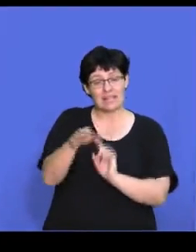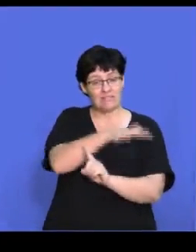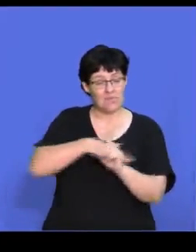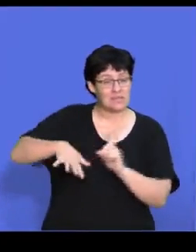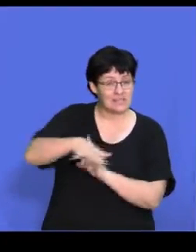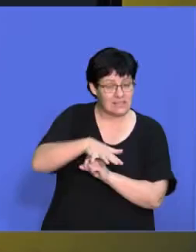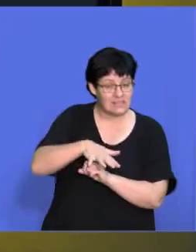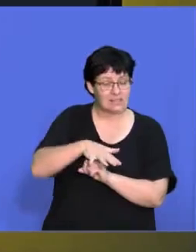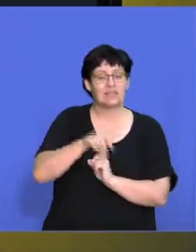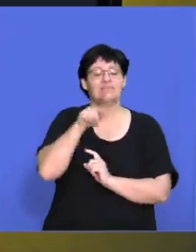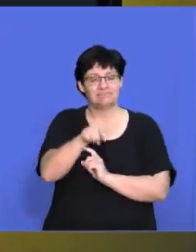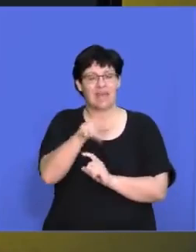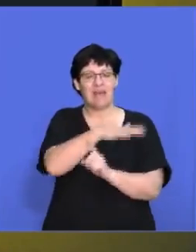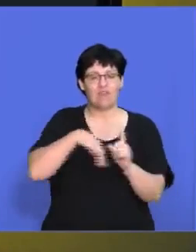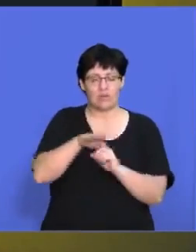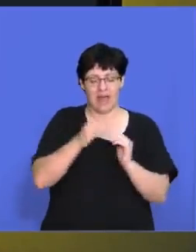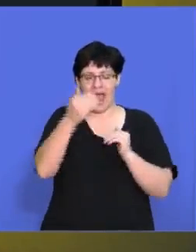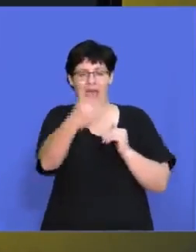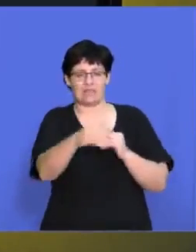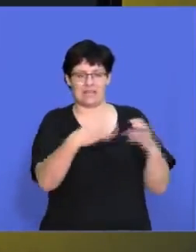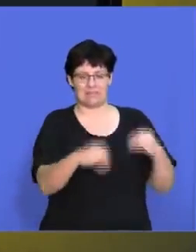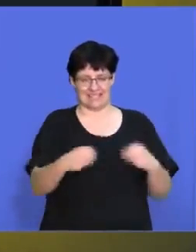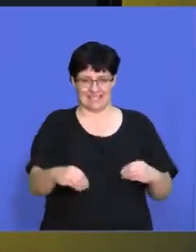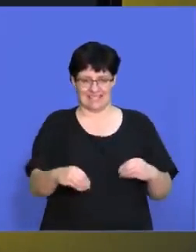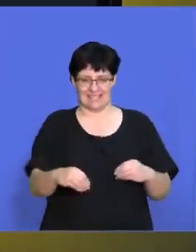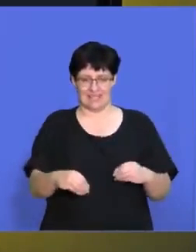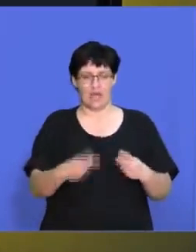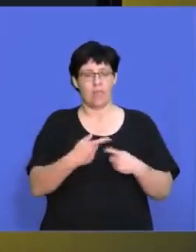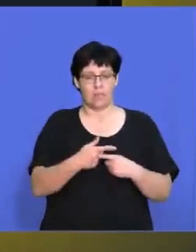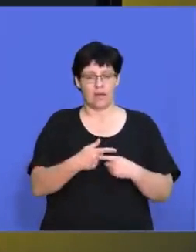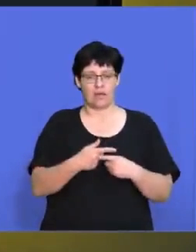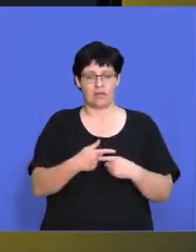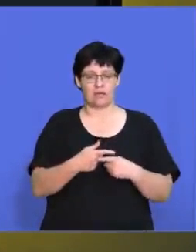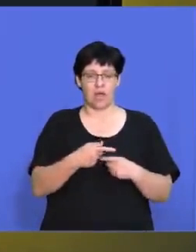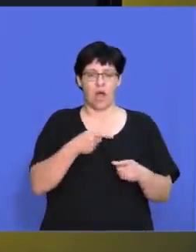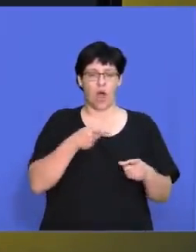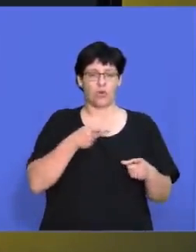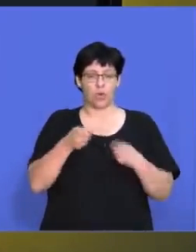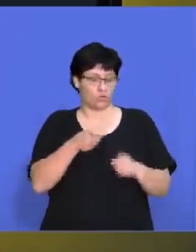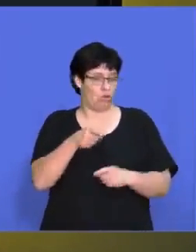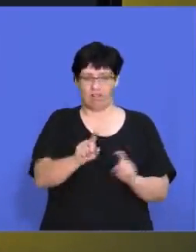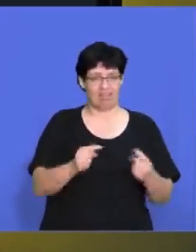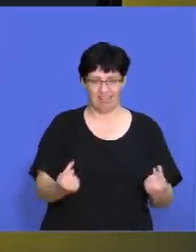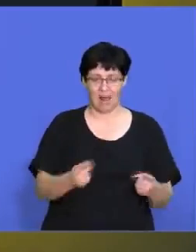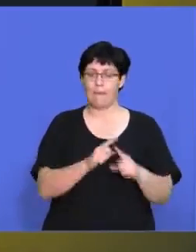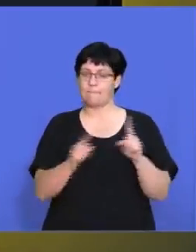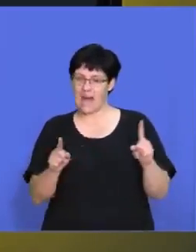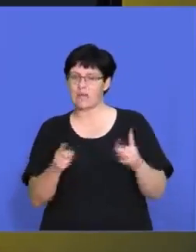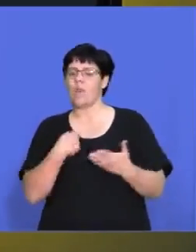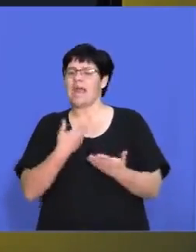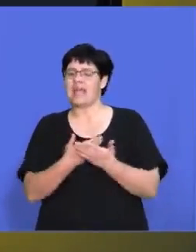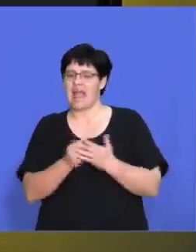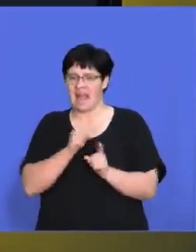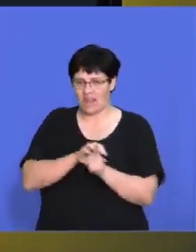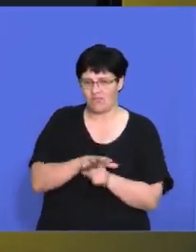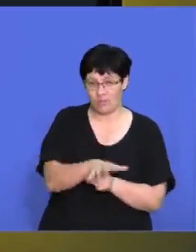environment is that environment just outside of the business. The business has no control over it. However,